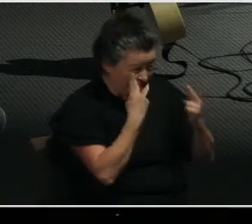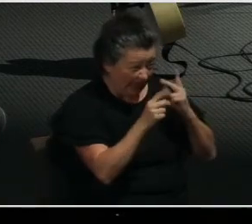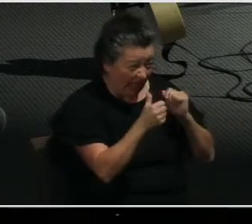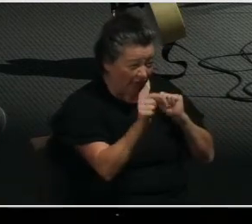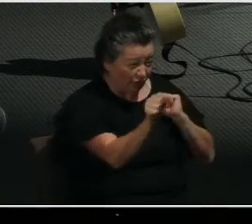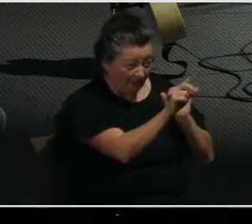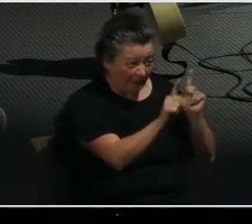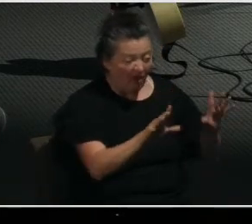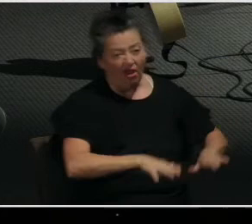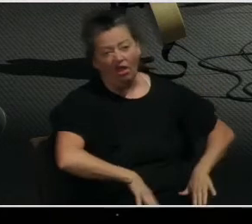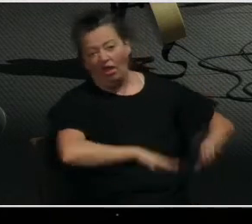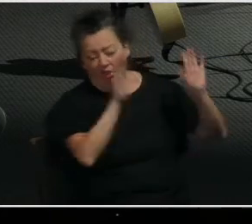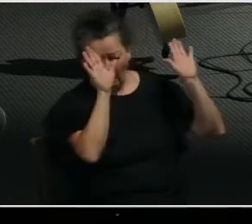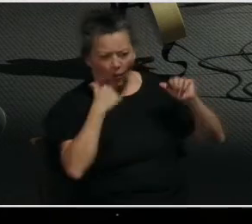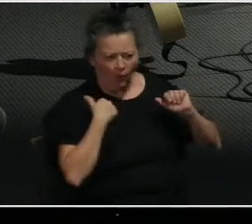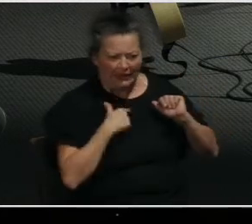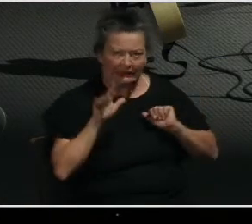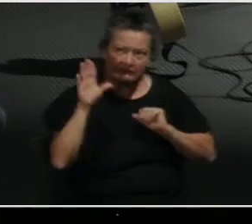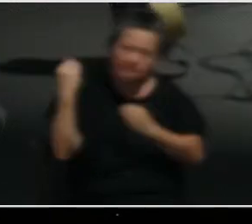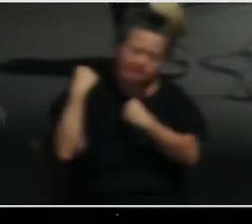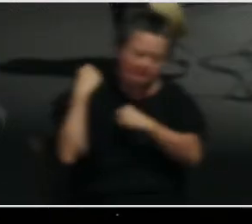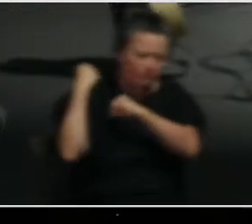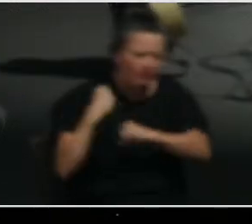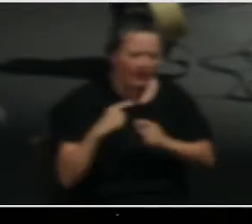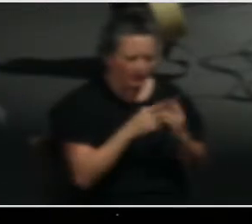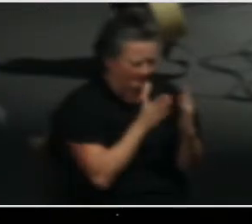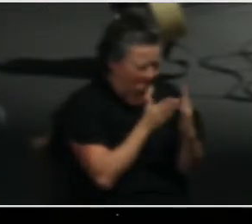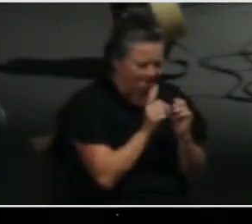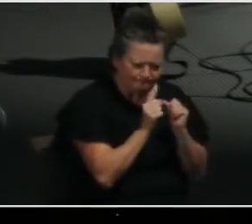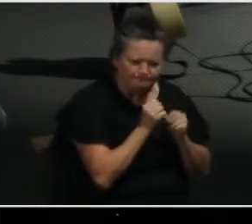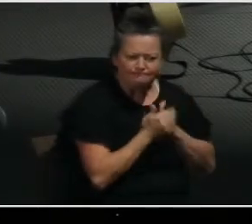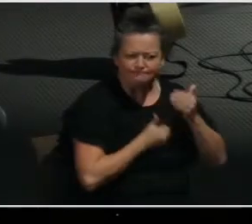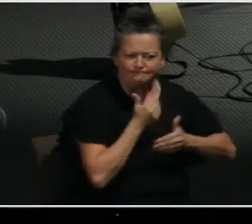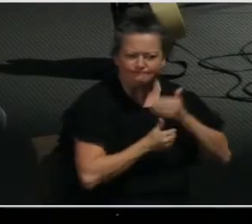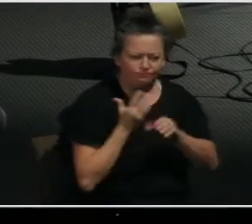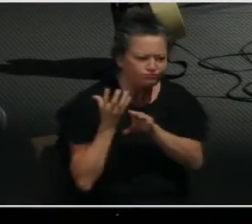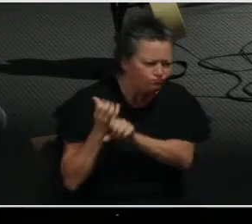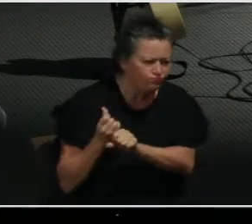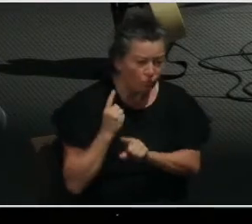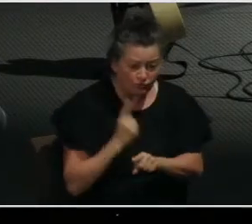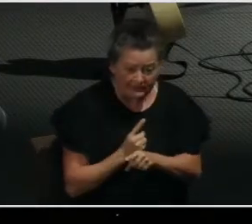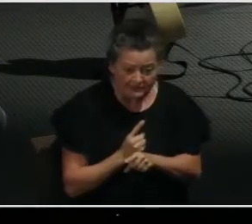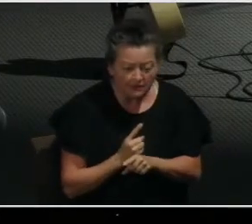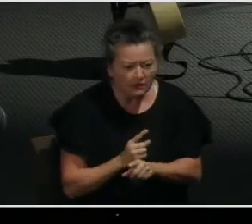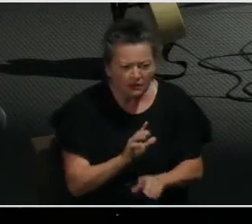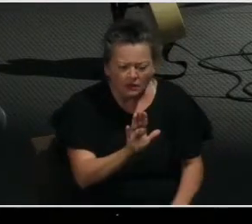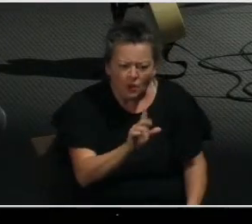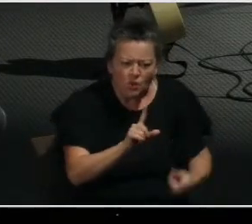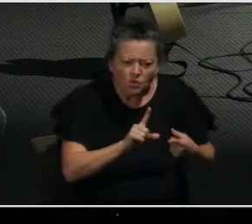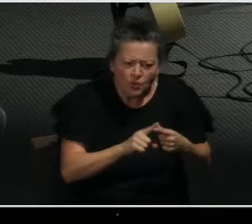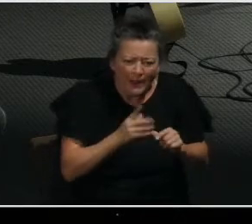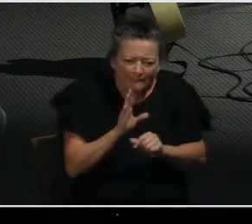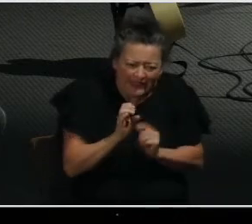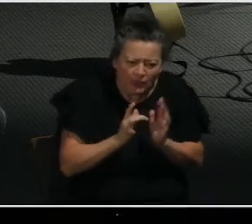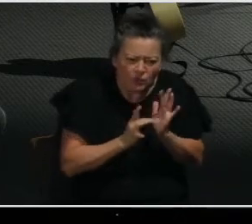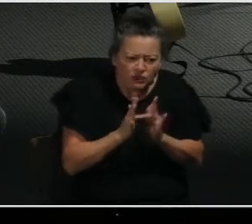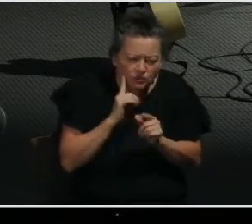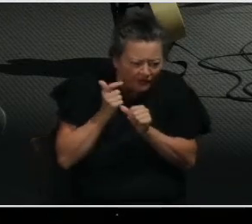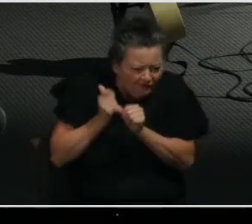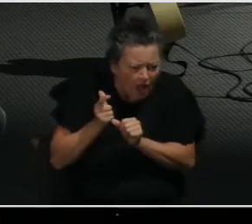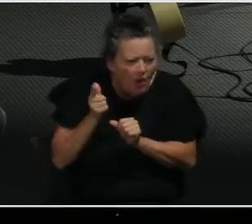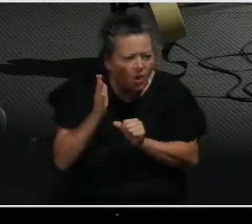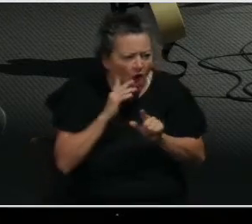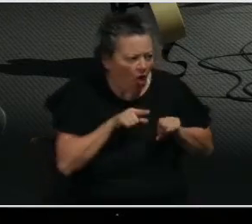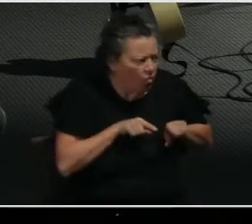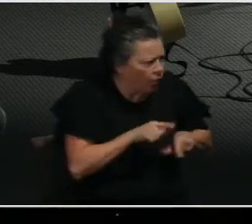you giving up? Living a life pleasing to God is a very difficult calling. Yet God does not